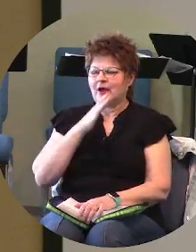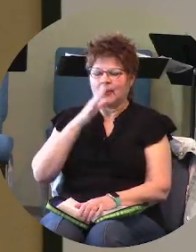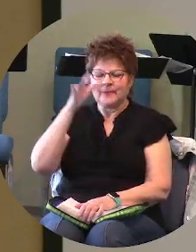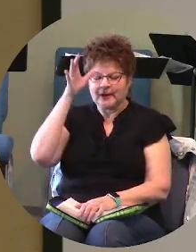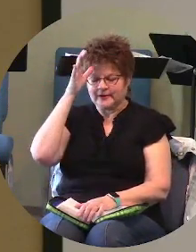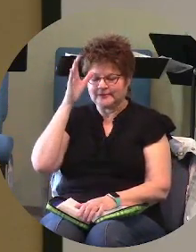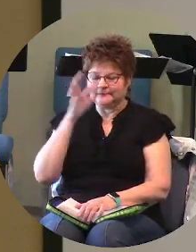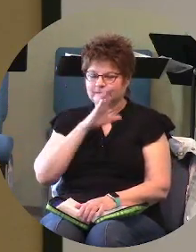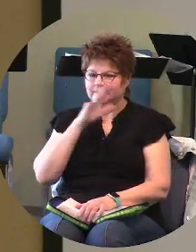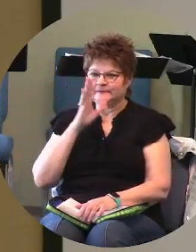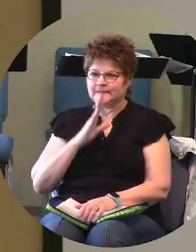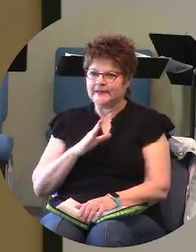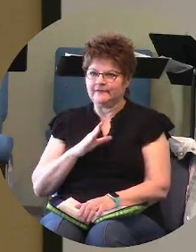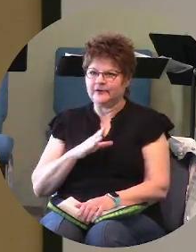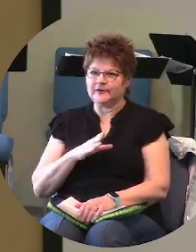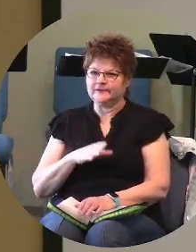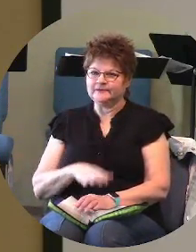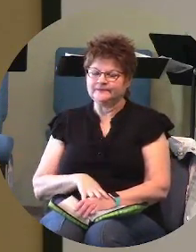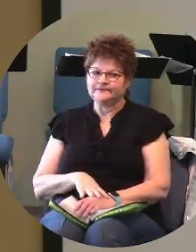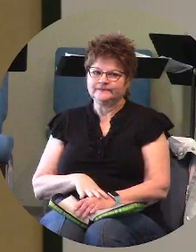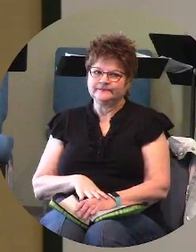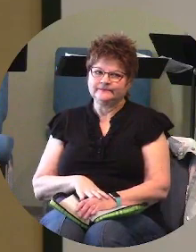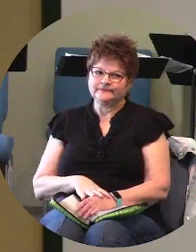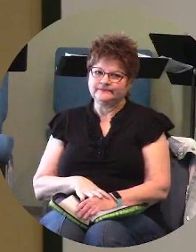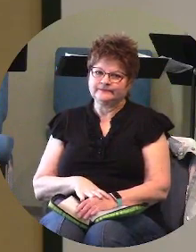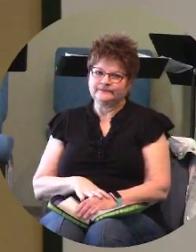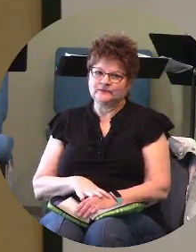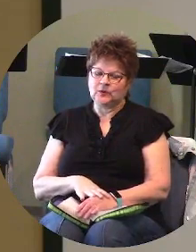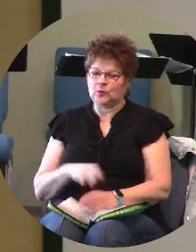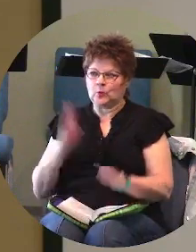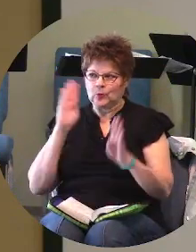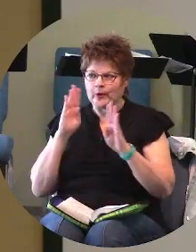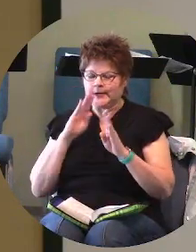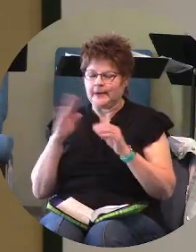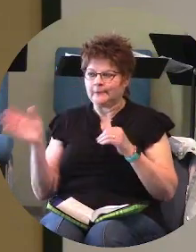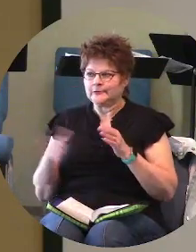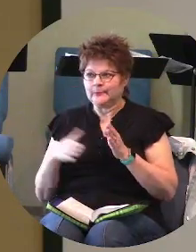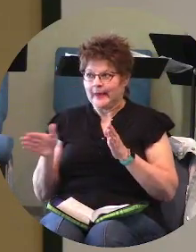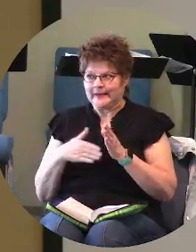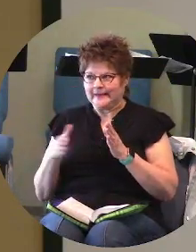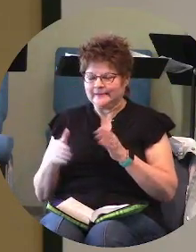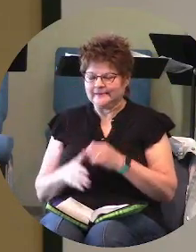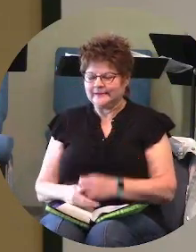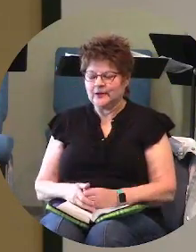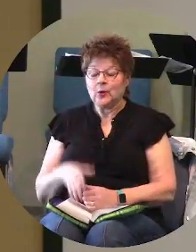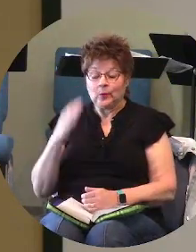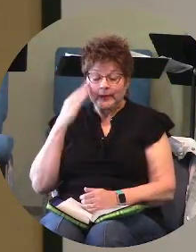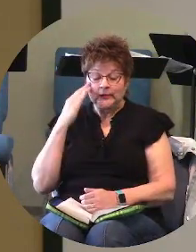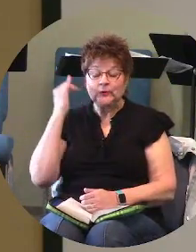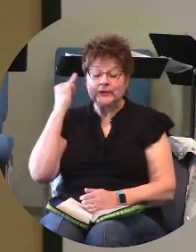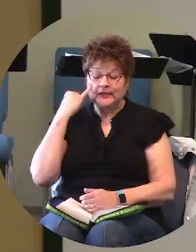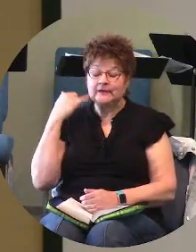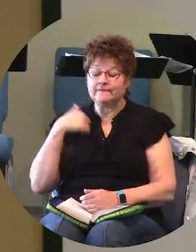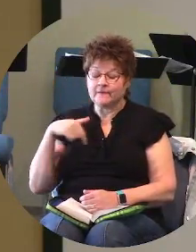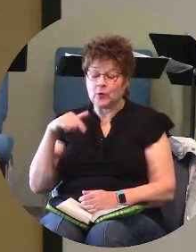spared the rod i don't doesn't matter what what you think or what that that was my upbringing is we knew that if we